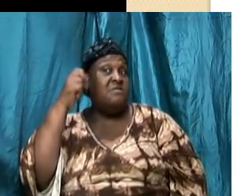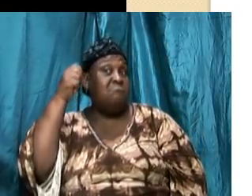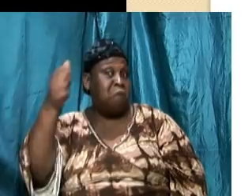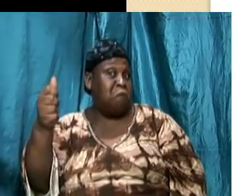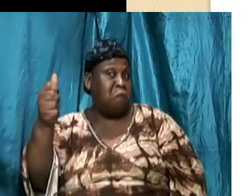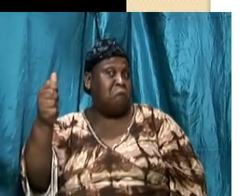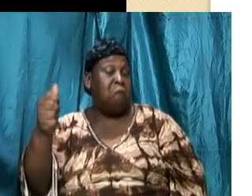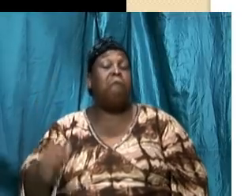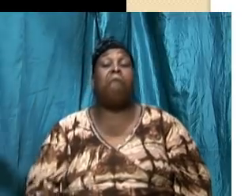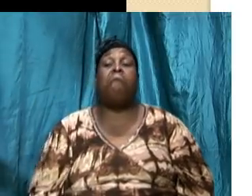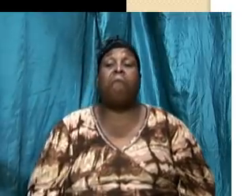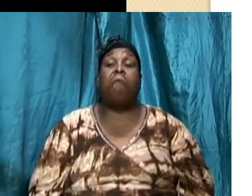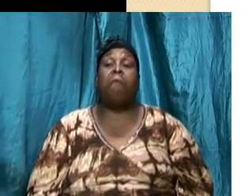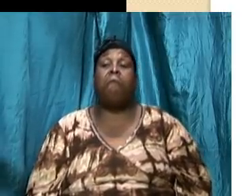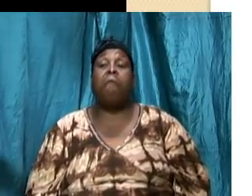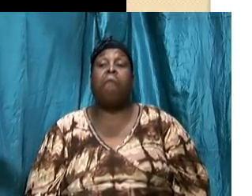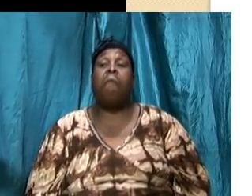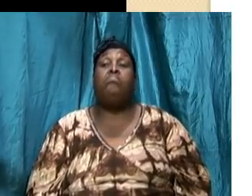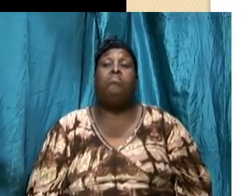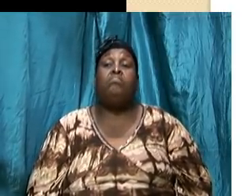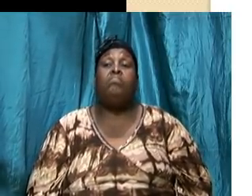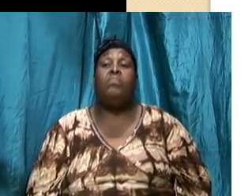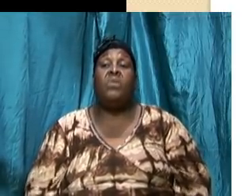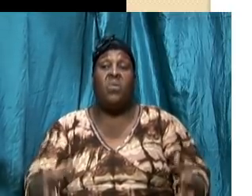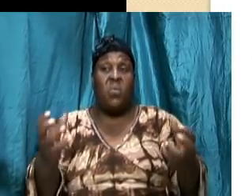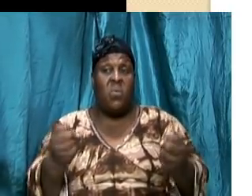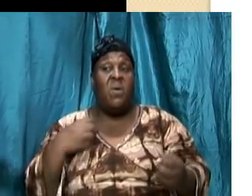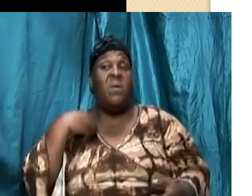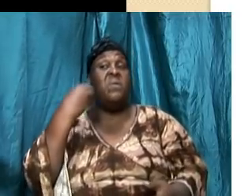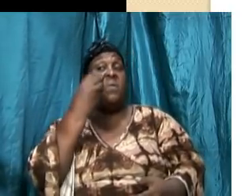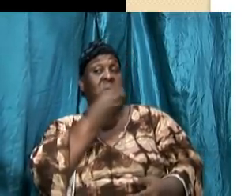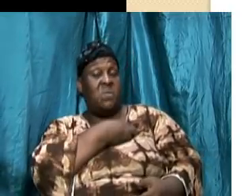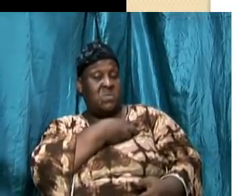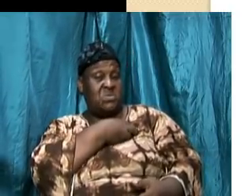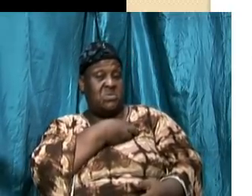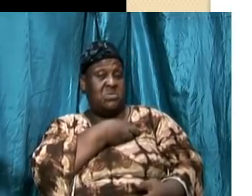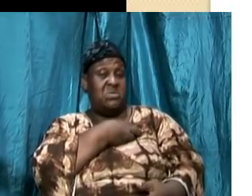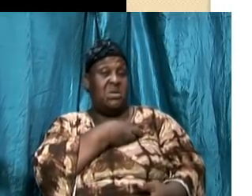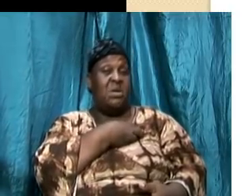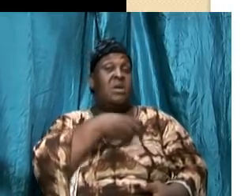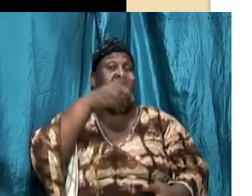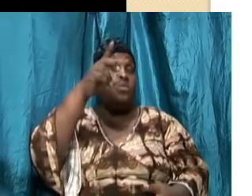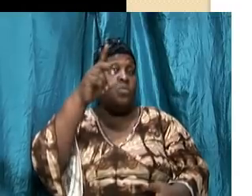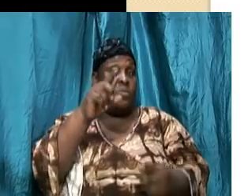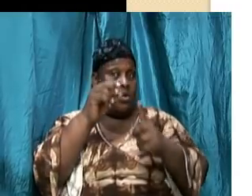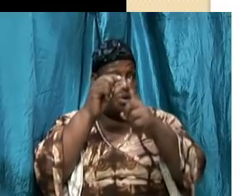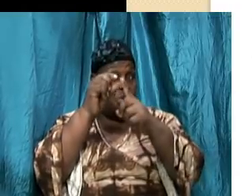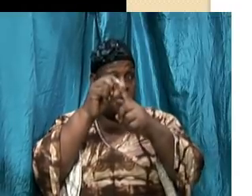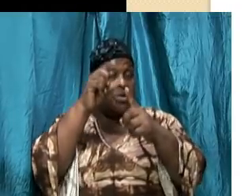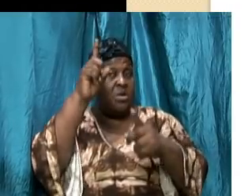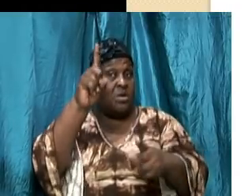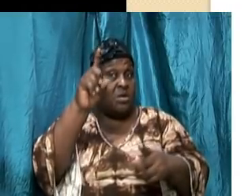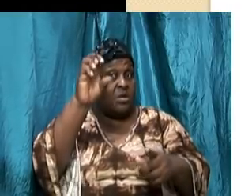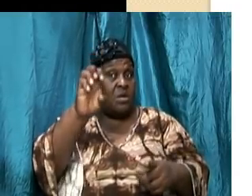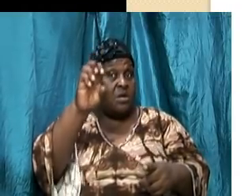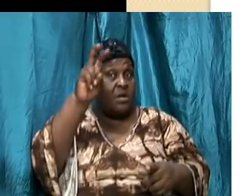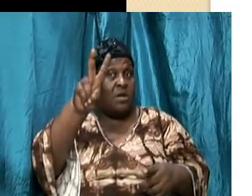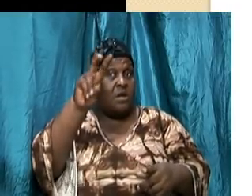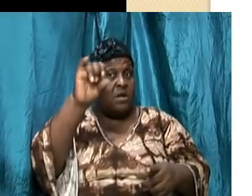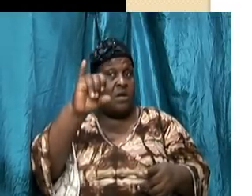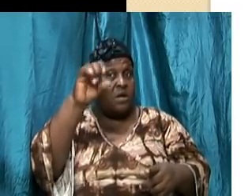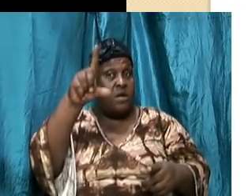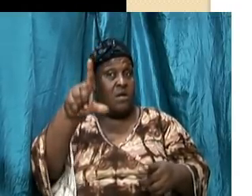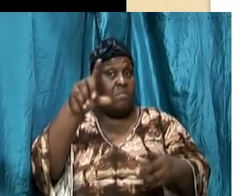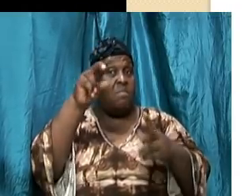dragon I want us to understand what the term devil means no the name